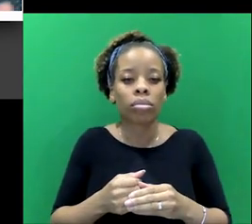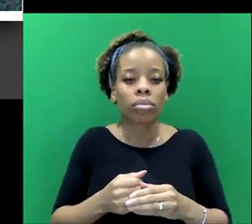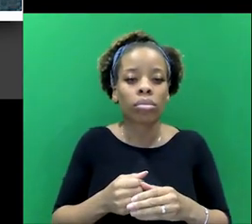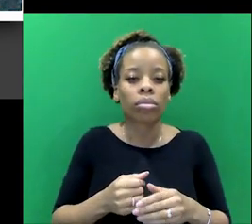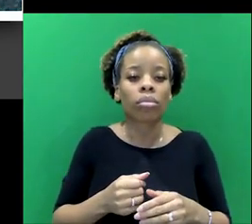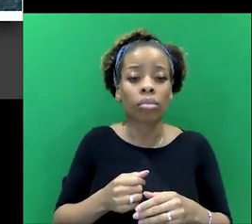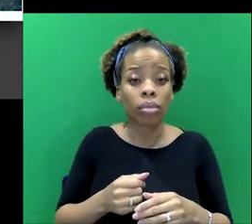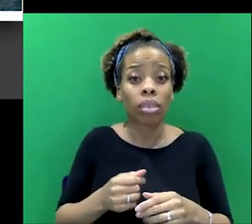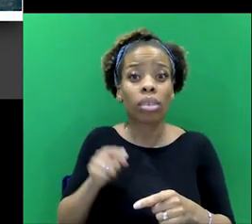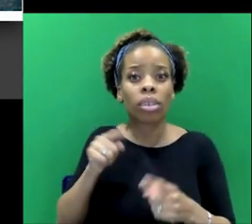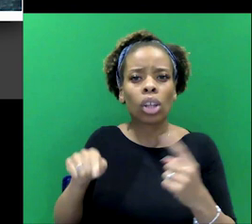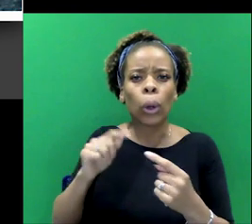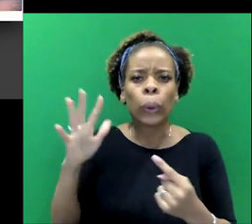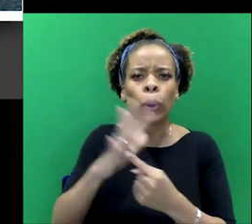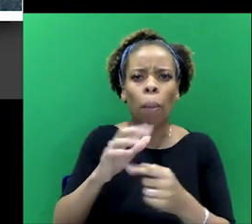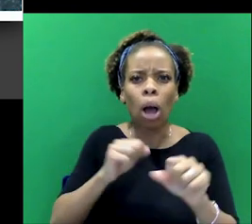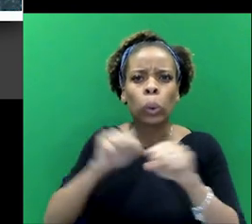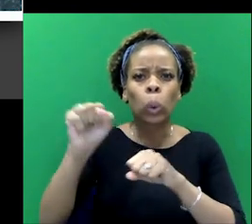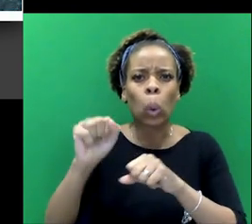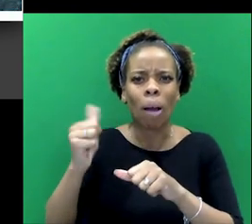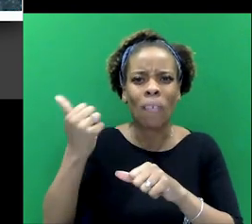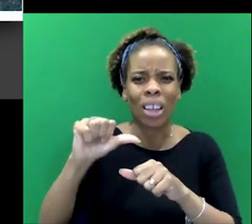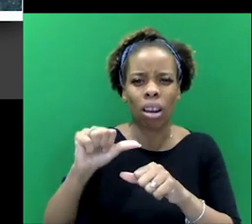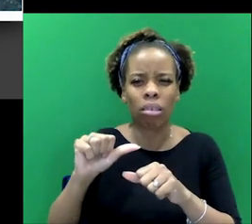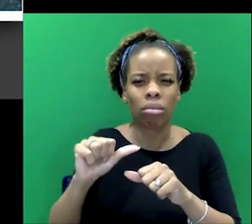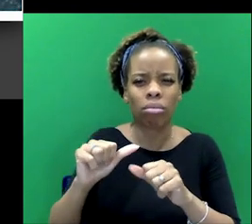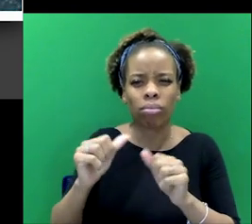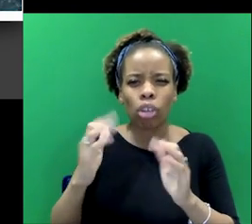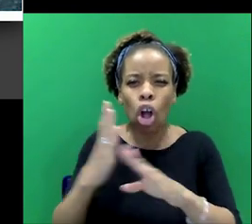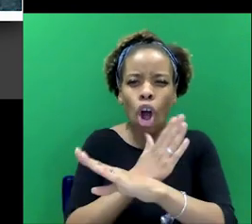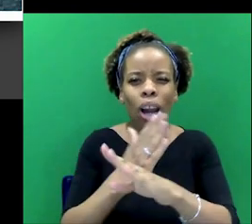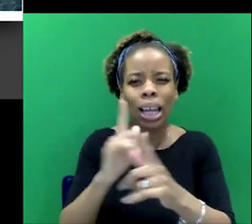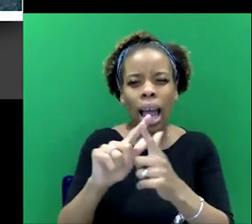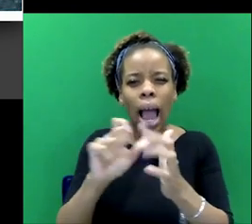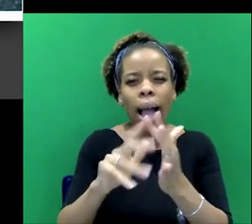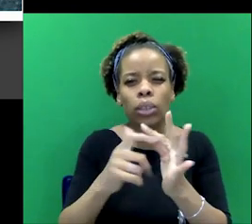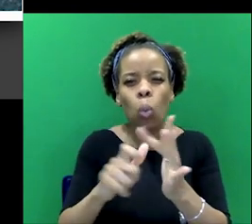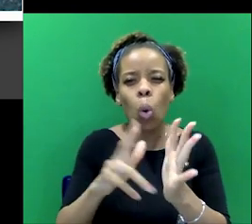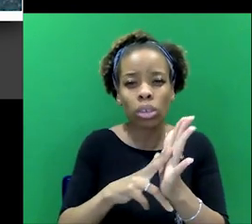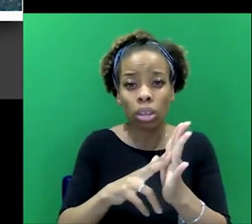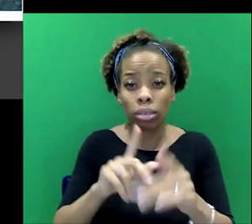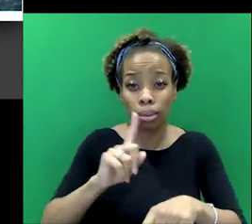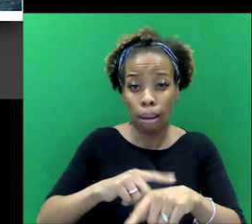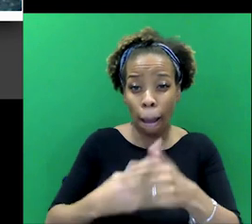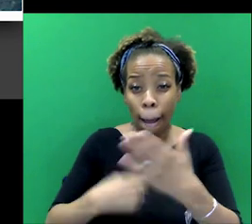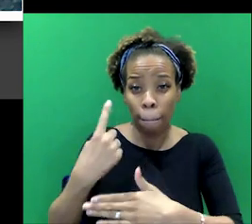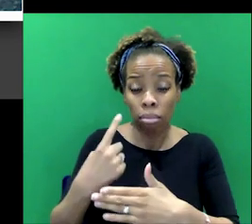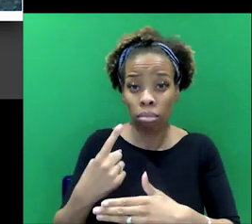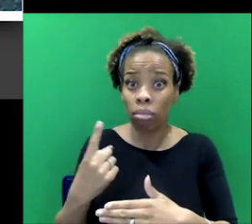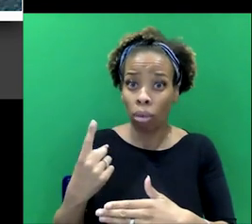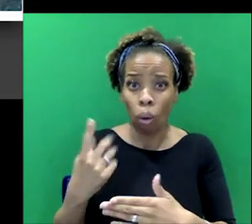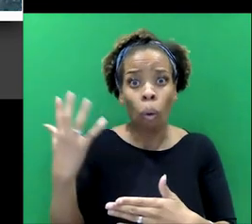supervillains in, uh, late Victorian, early Edwardian fiction were incredibly racialized.